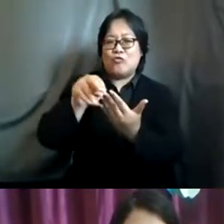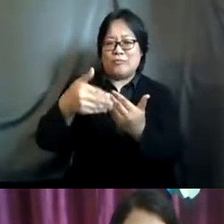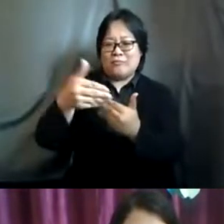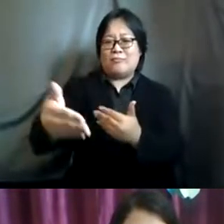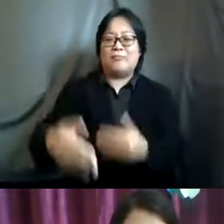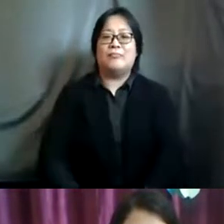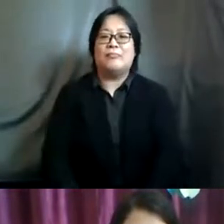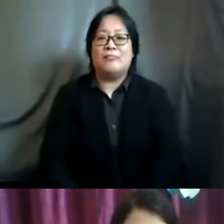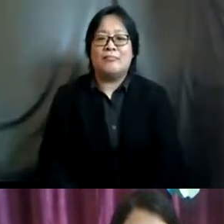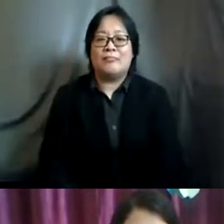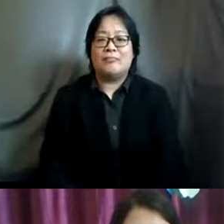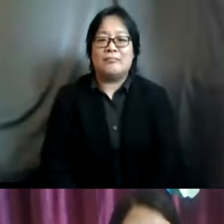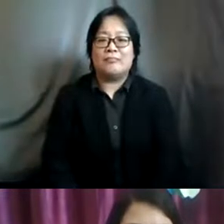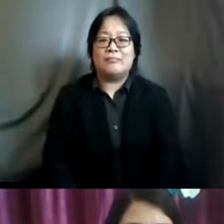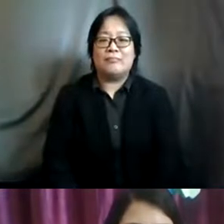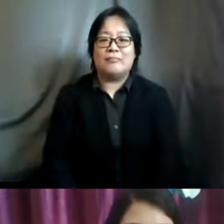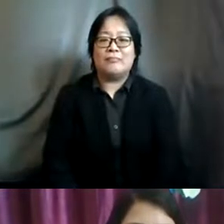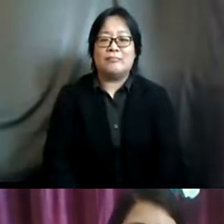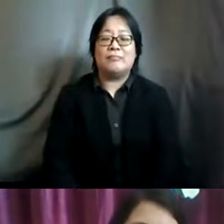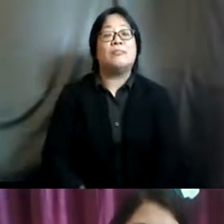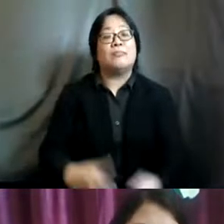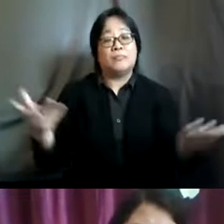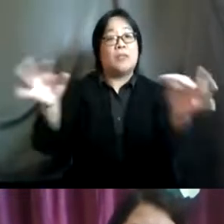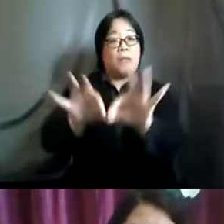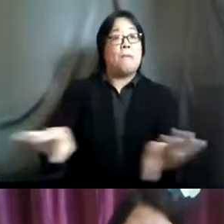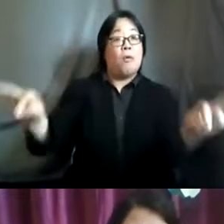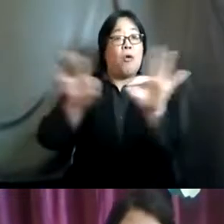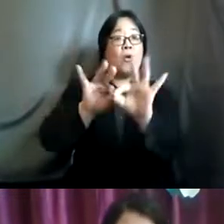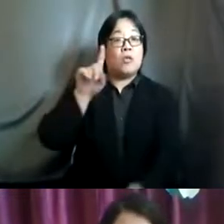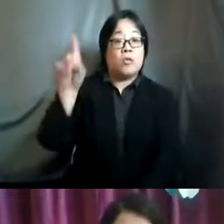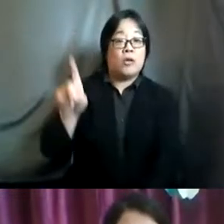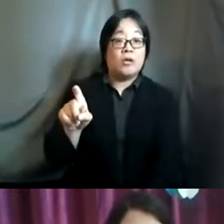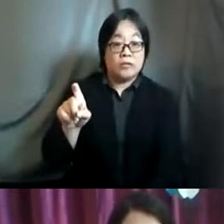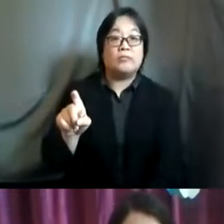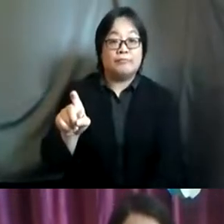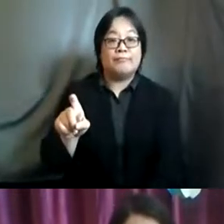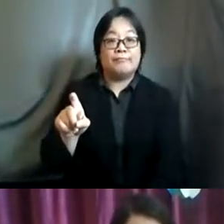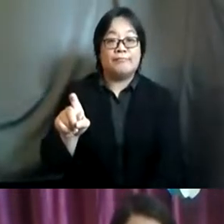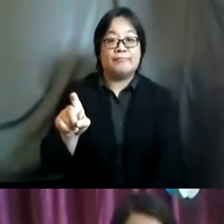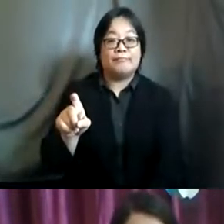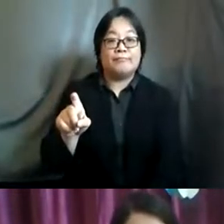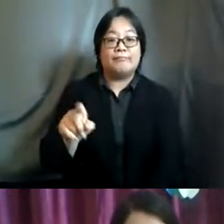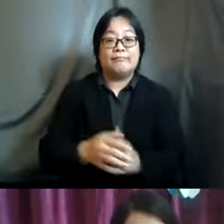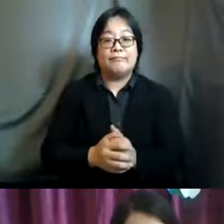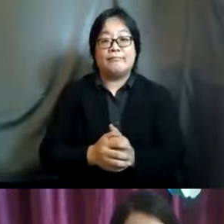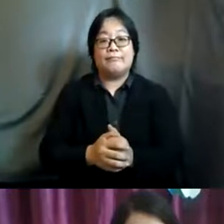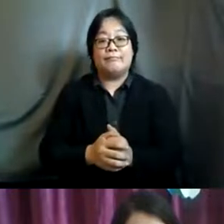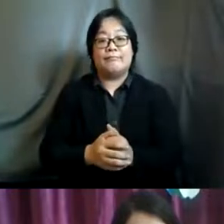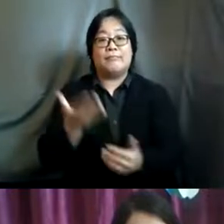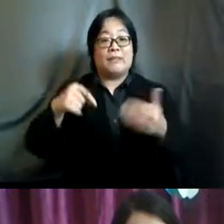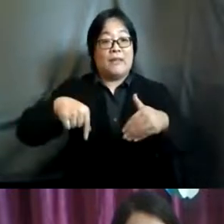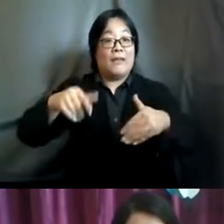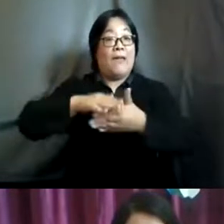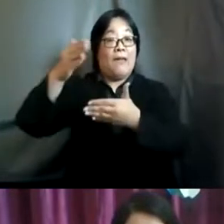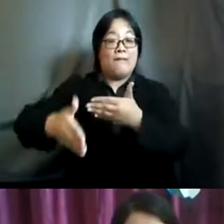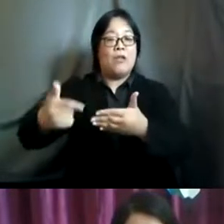i think this is a very very important question and what uh we can do at the end of this uh end of the session is